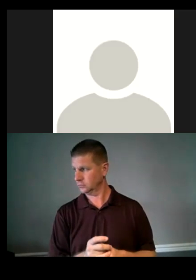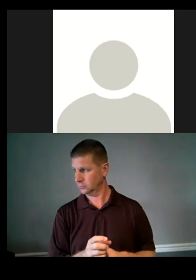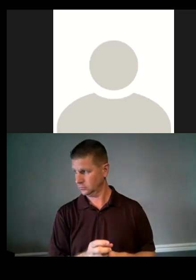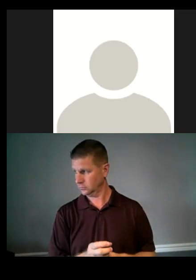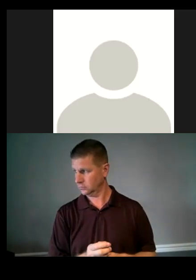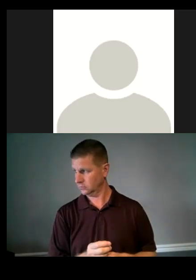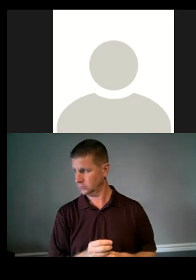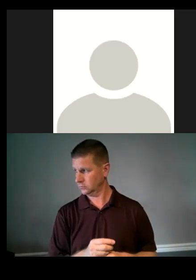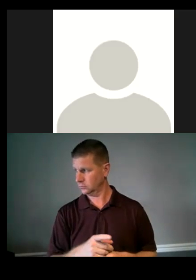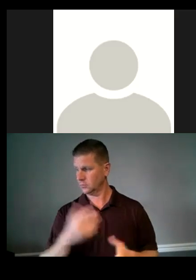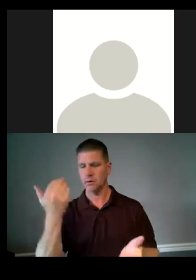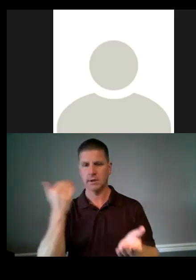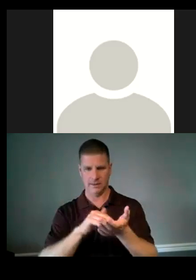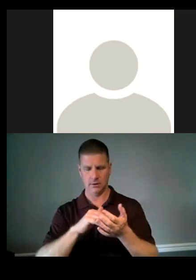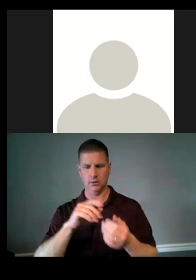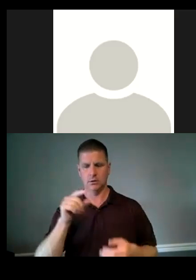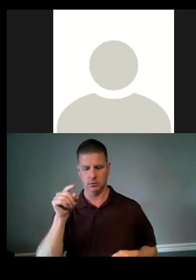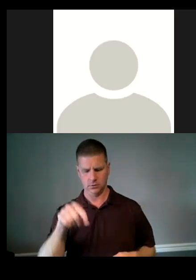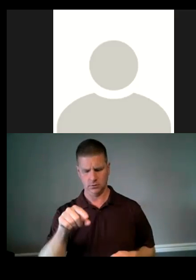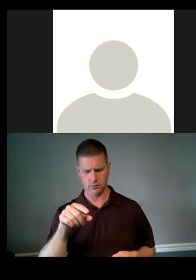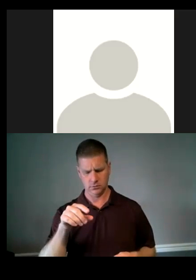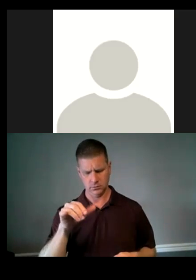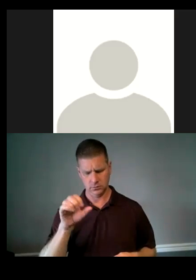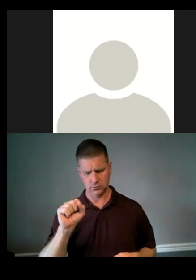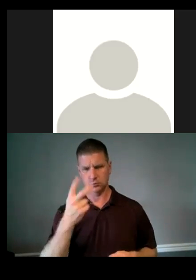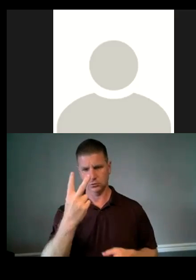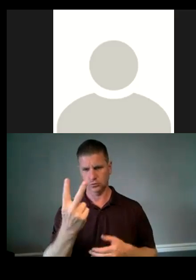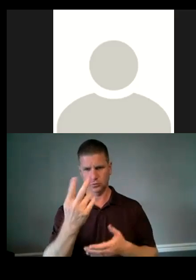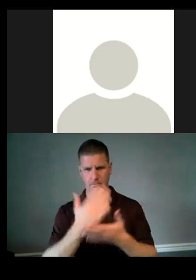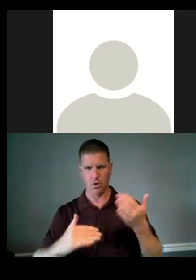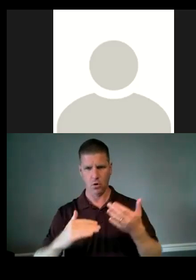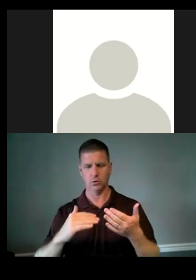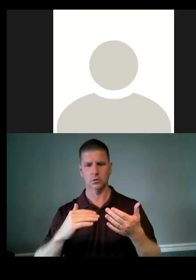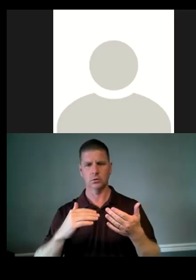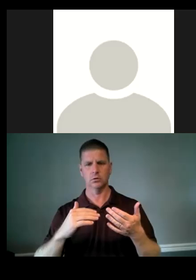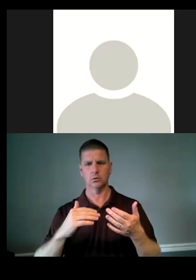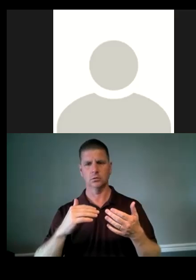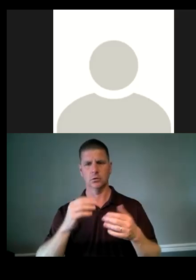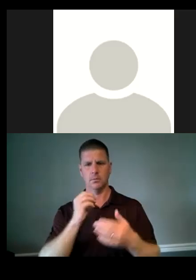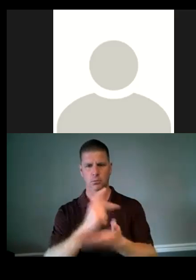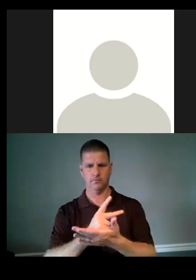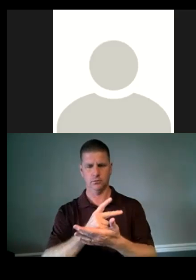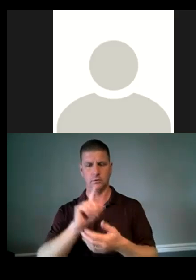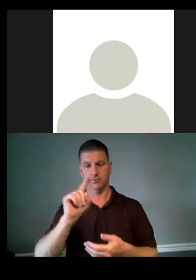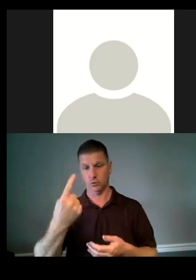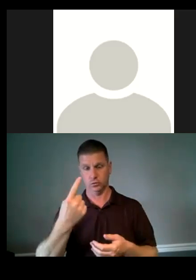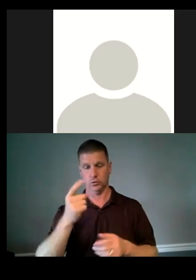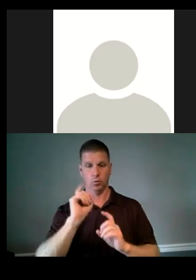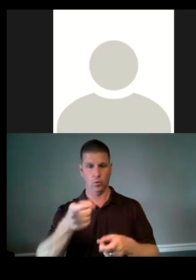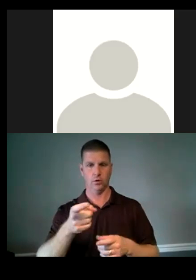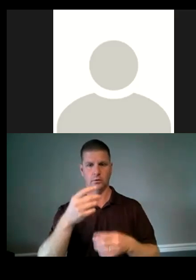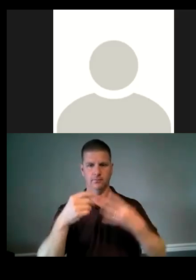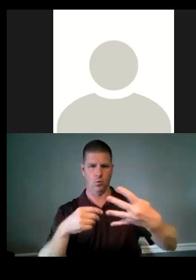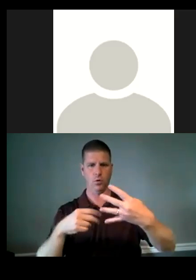Comments? so again, this is a two-part, uh, two-part approval. First, to award the four,